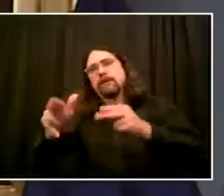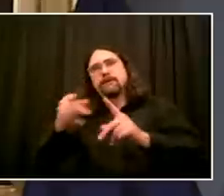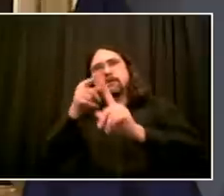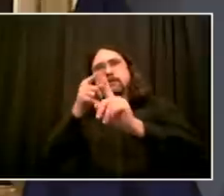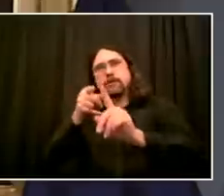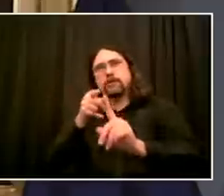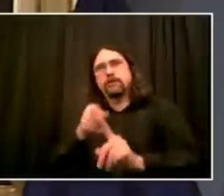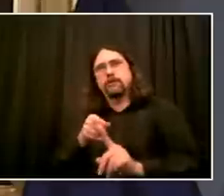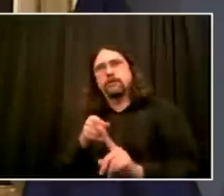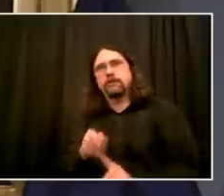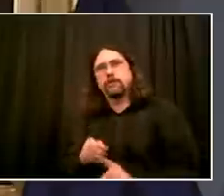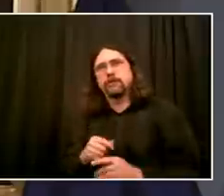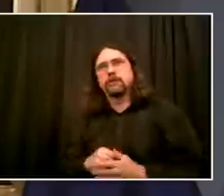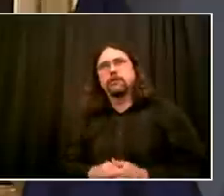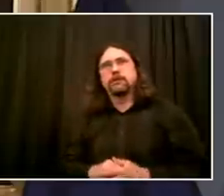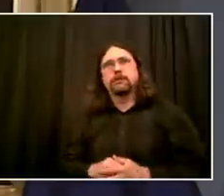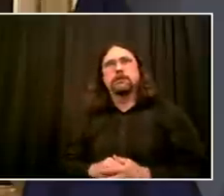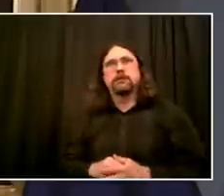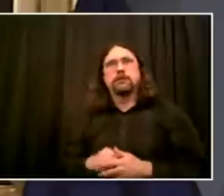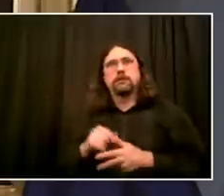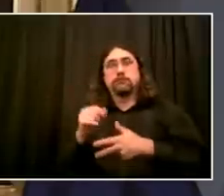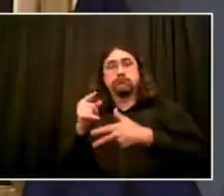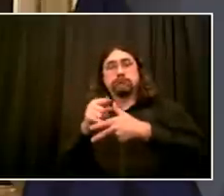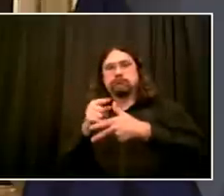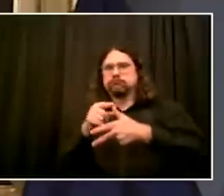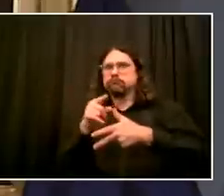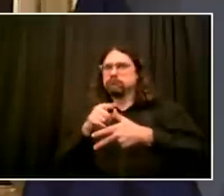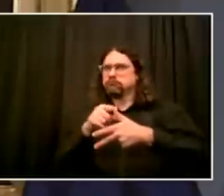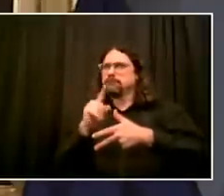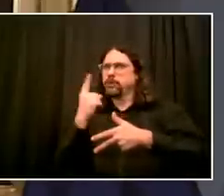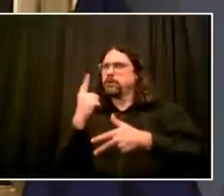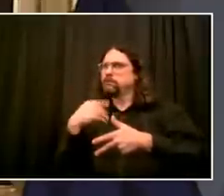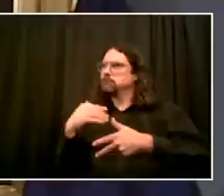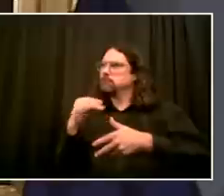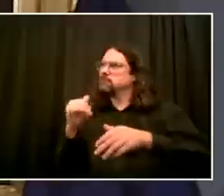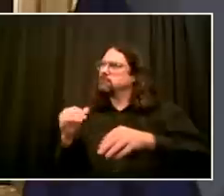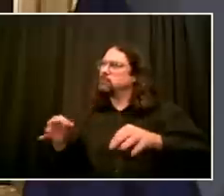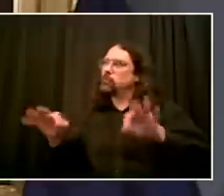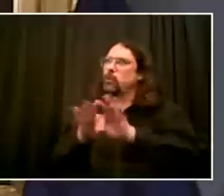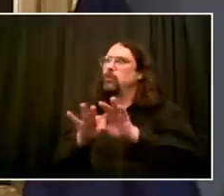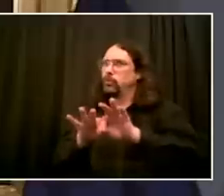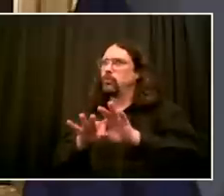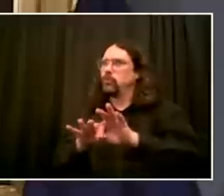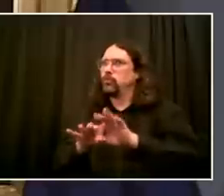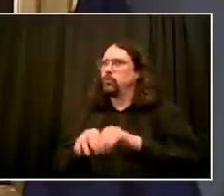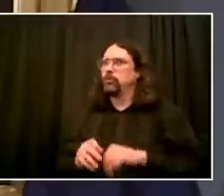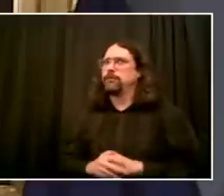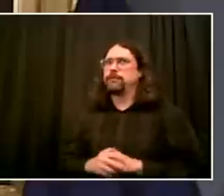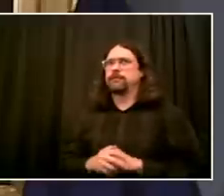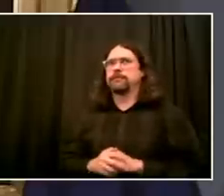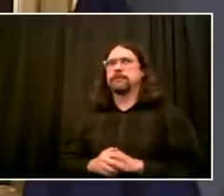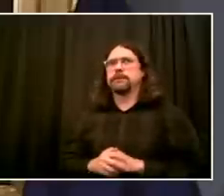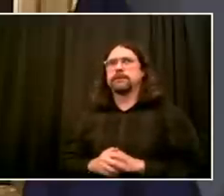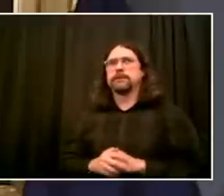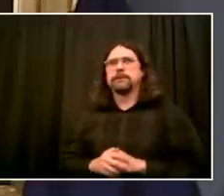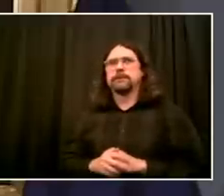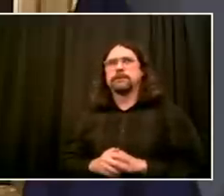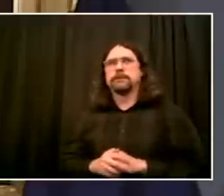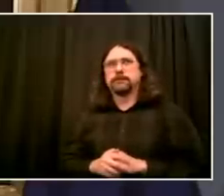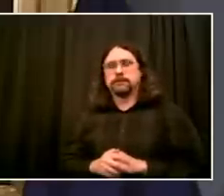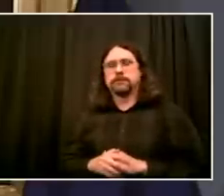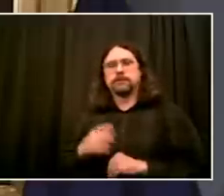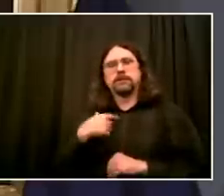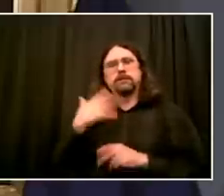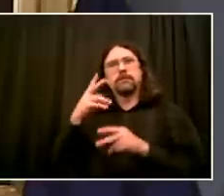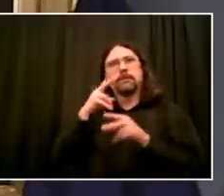important, I think back to when I looked at the video from Minneapolis and I've spoken to police chiefs